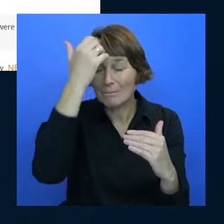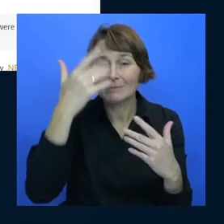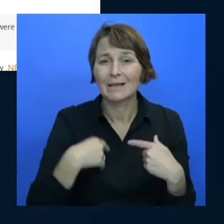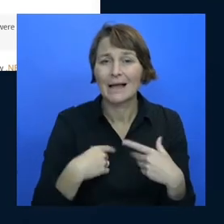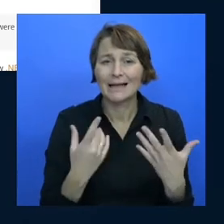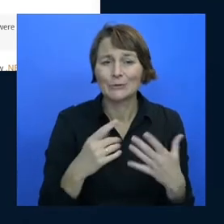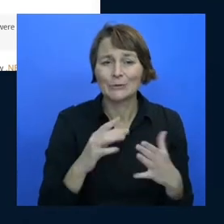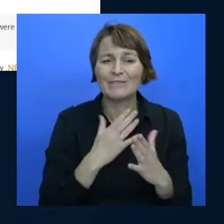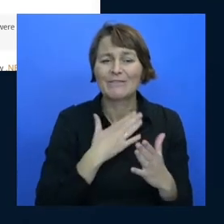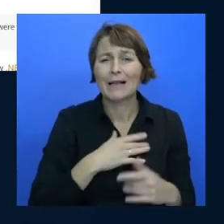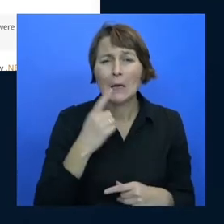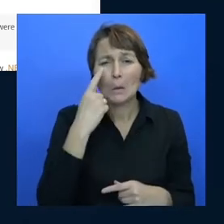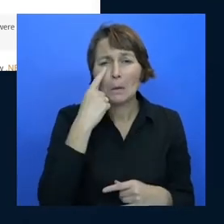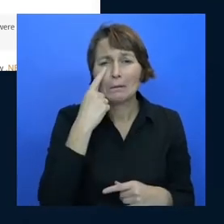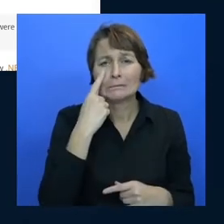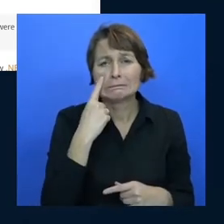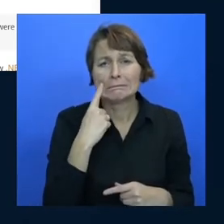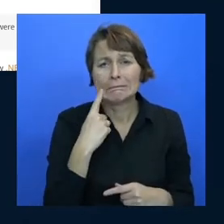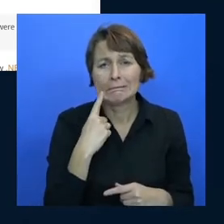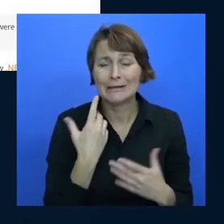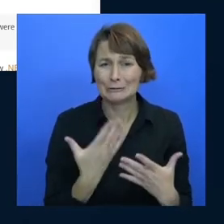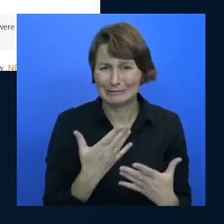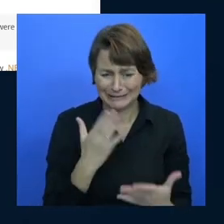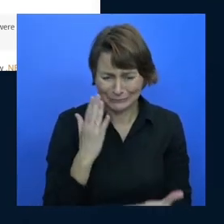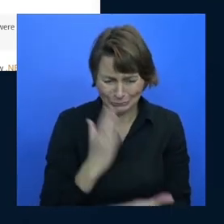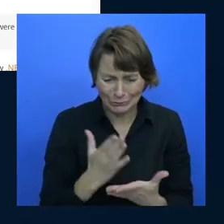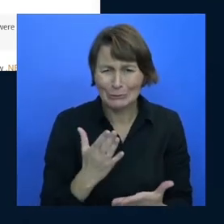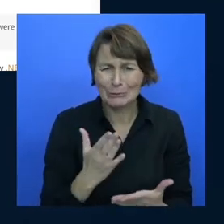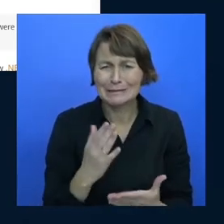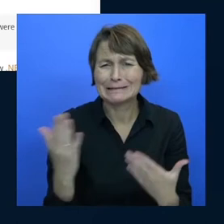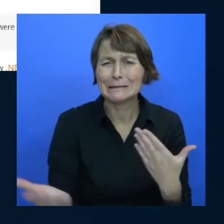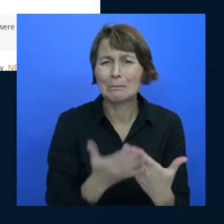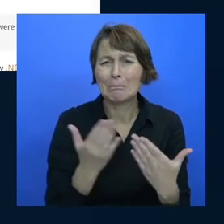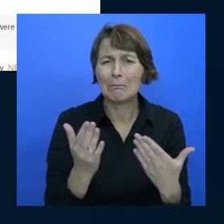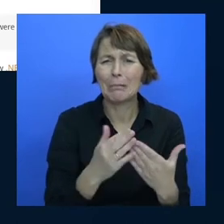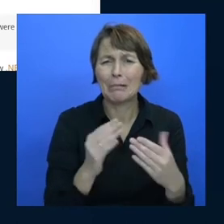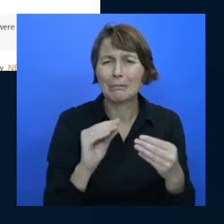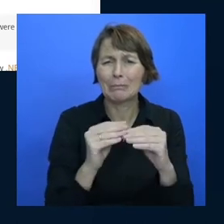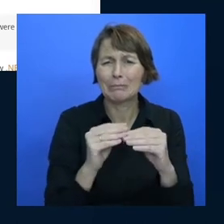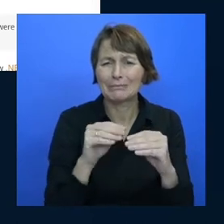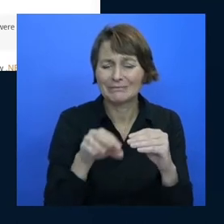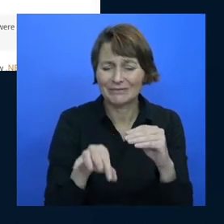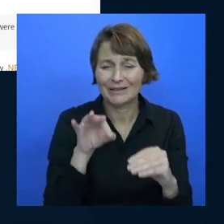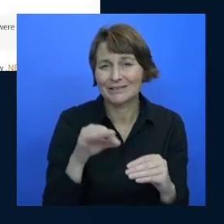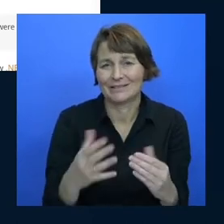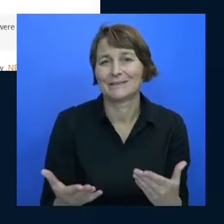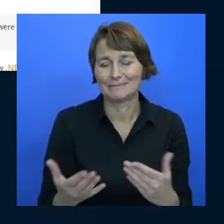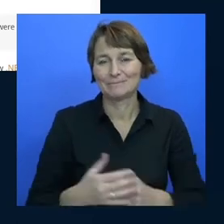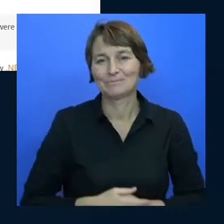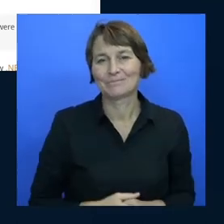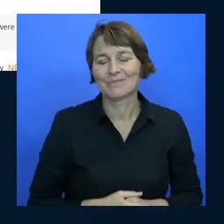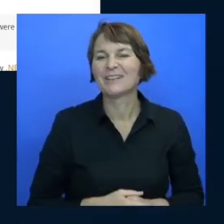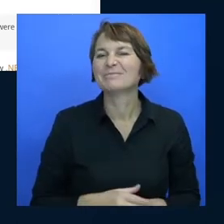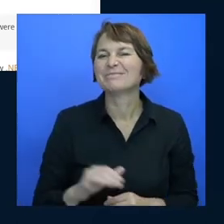down floor space because he's like it's really true it's sad because it'll be uh like if it's